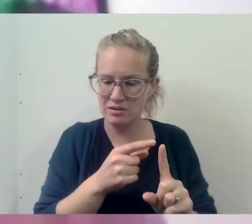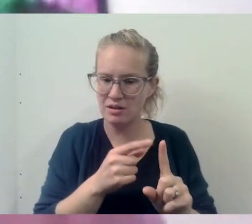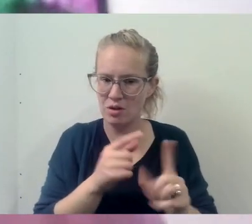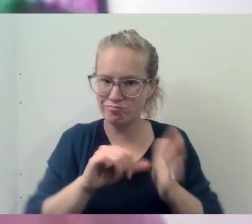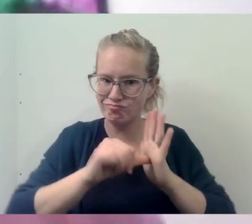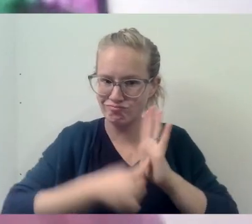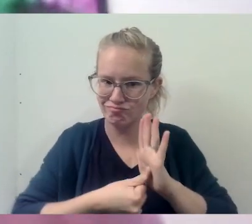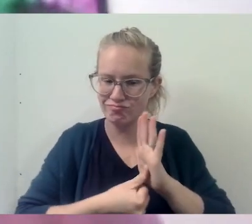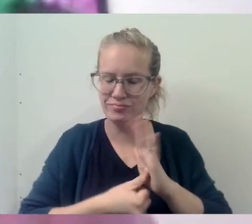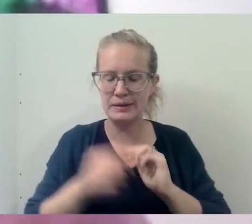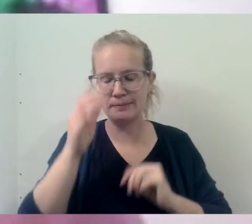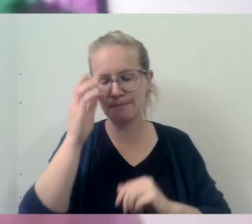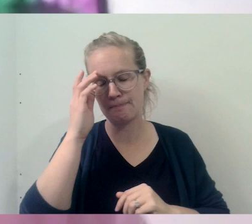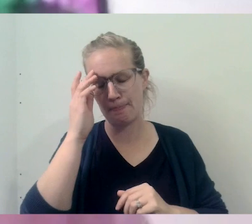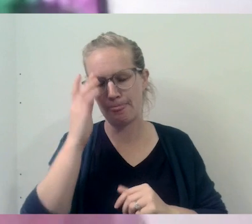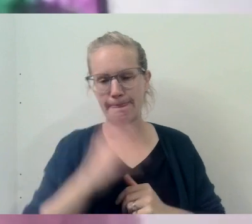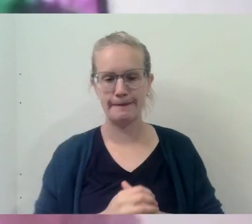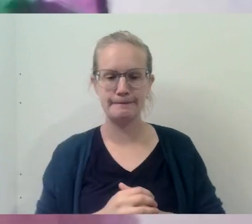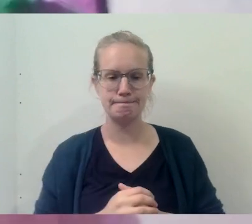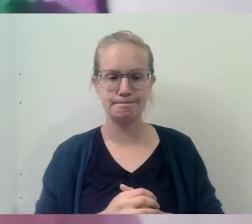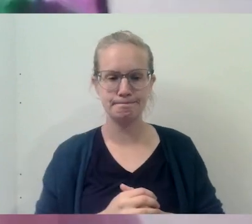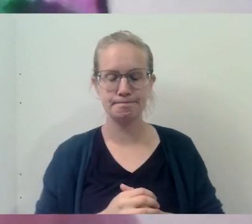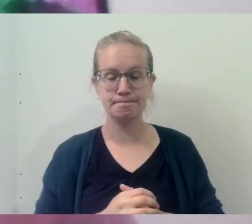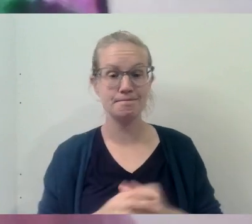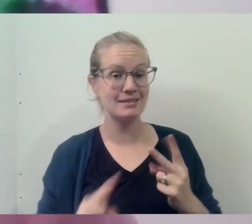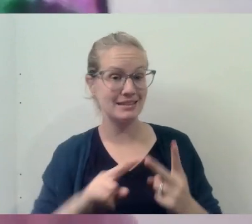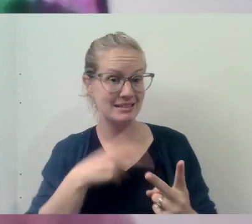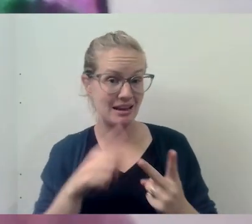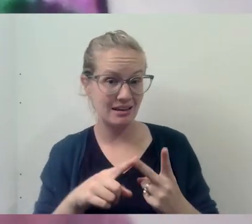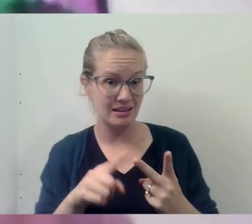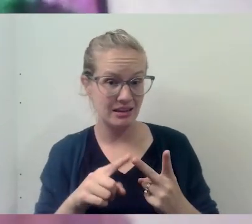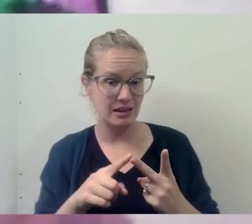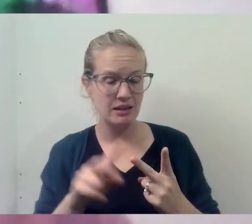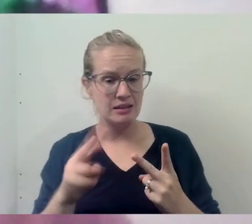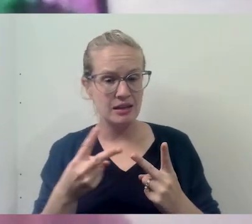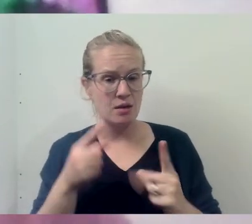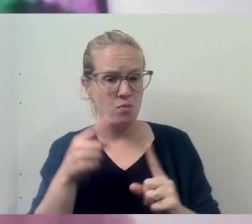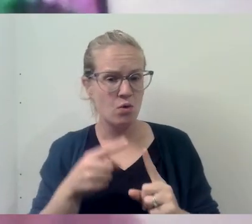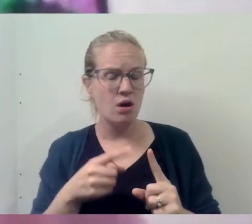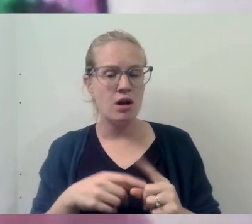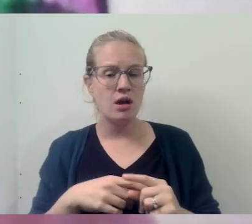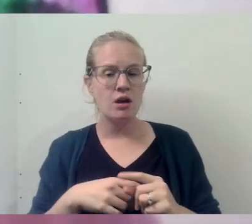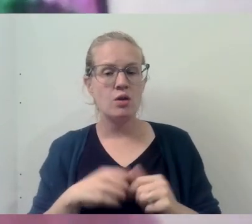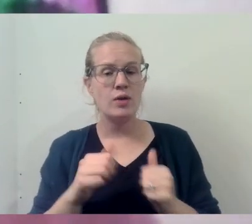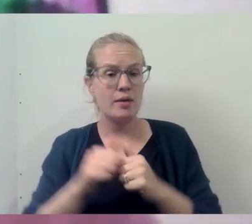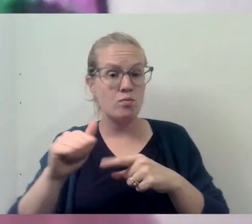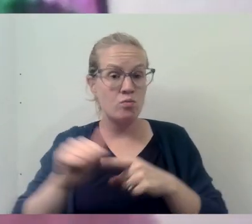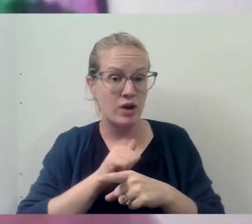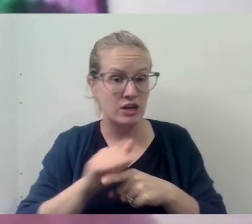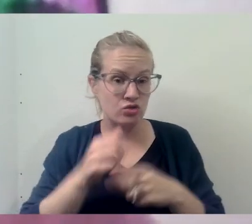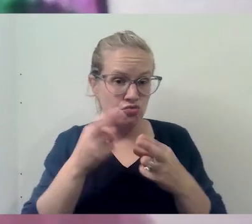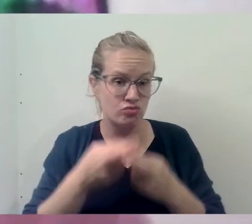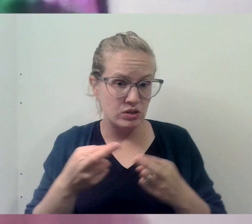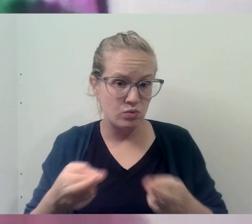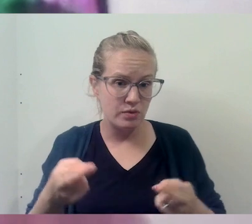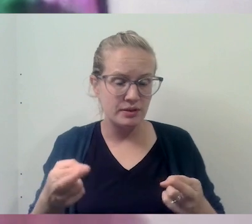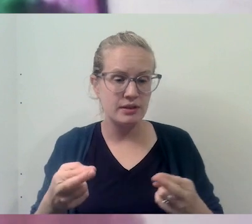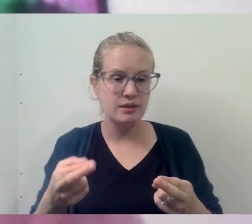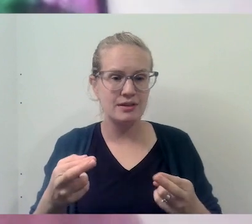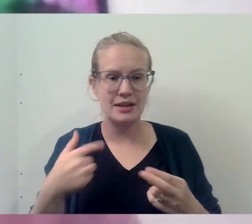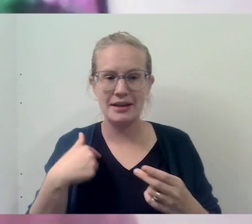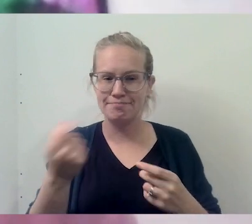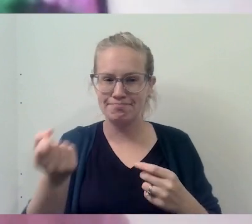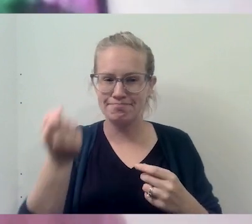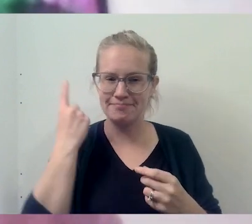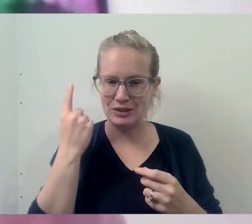lost in the conversation. Um, and then secondly, um, you know, in terms of like practical resources, which, um, I